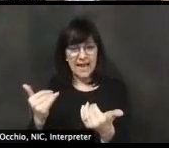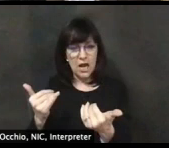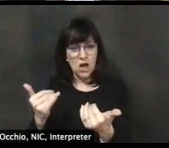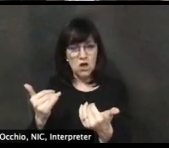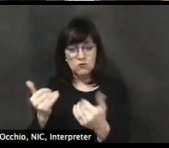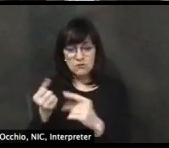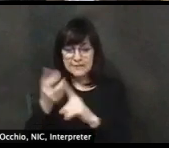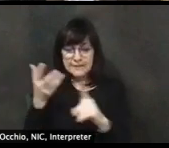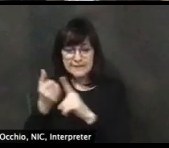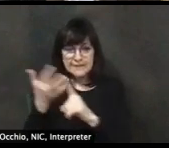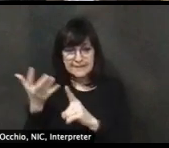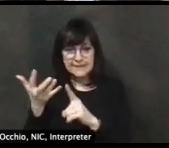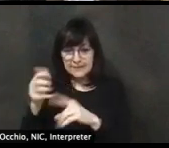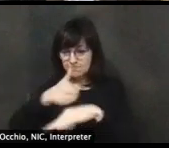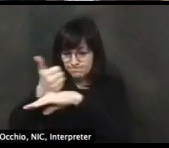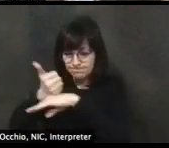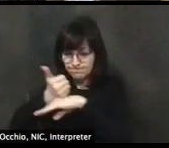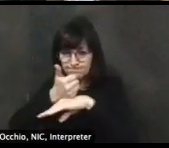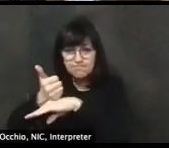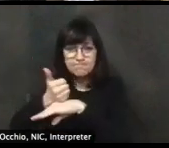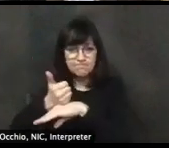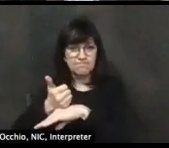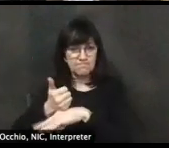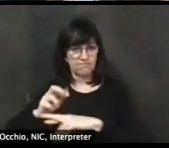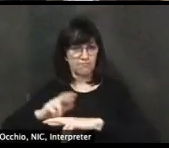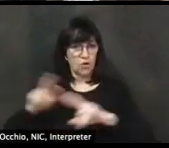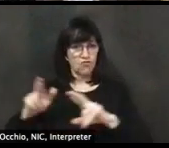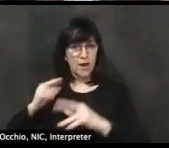thank you for having me. Thank you. Damian?